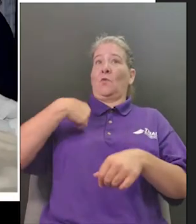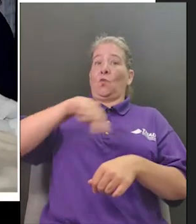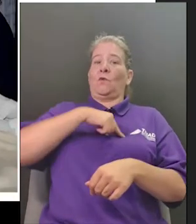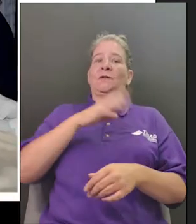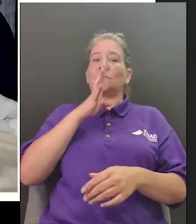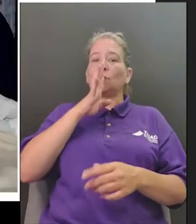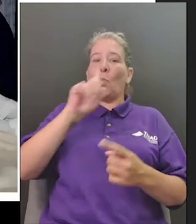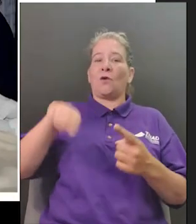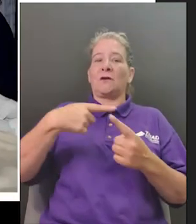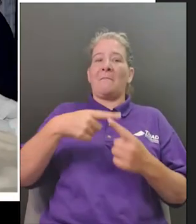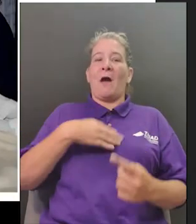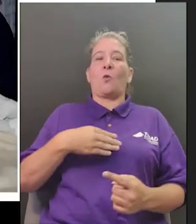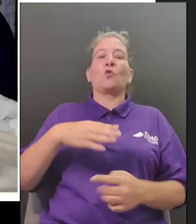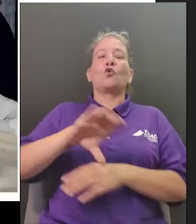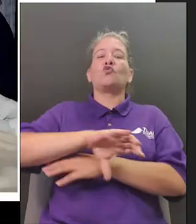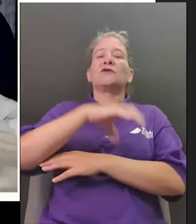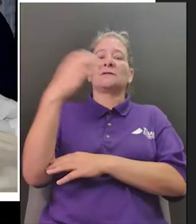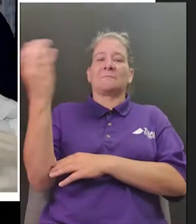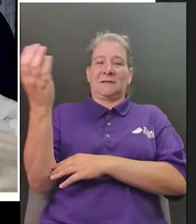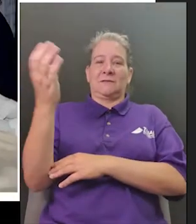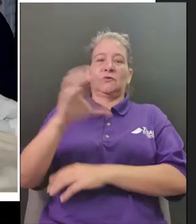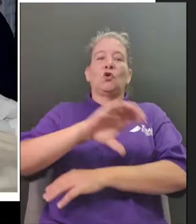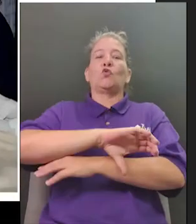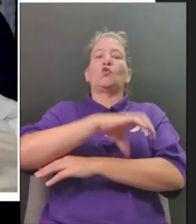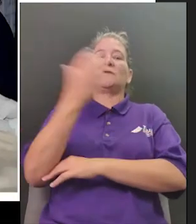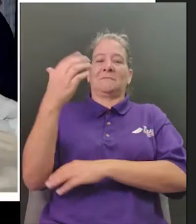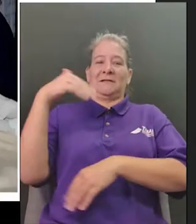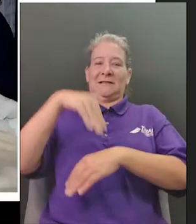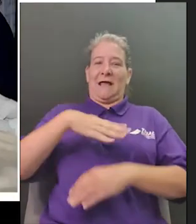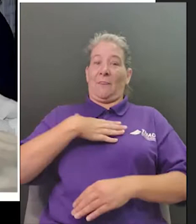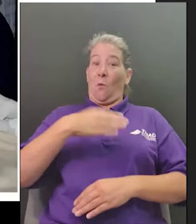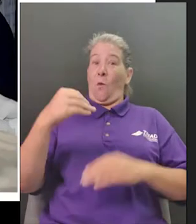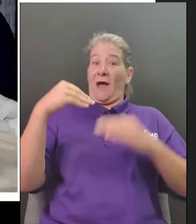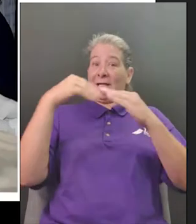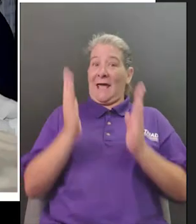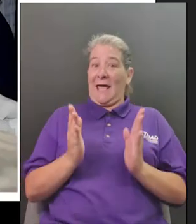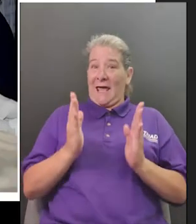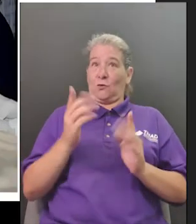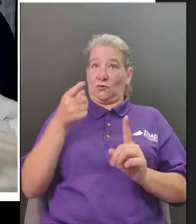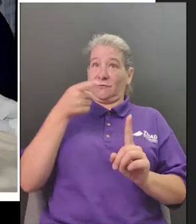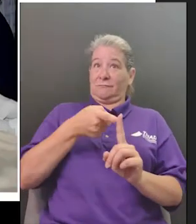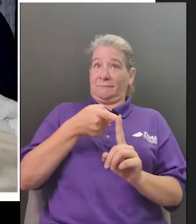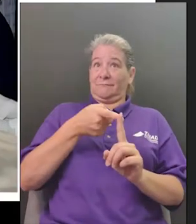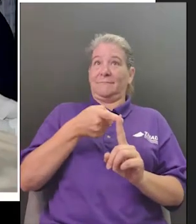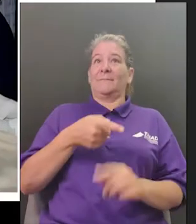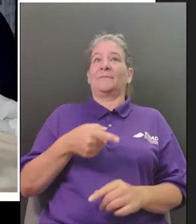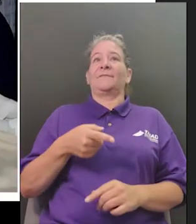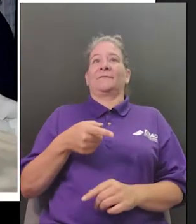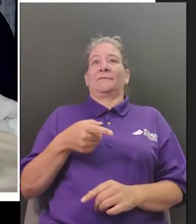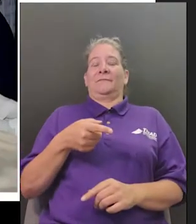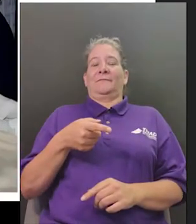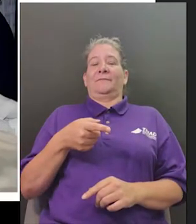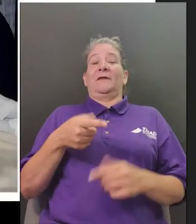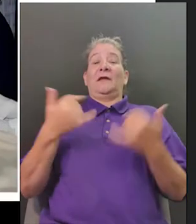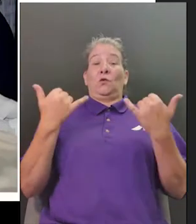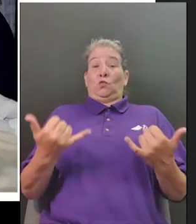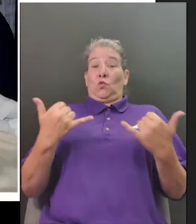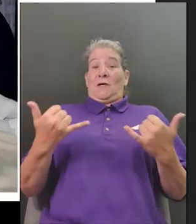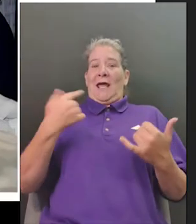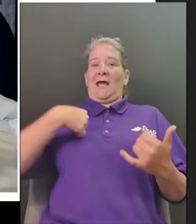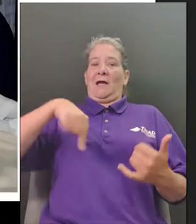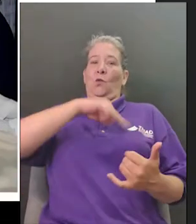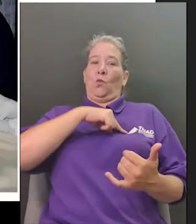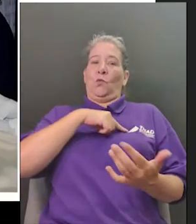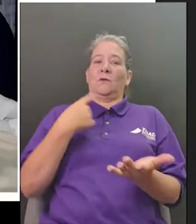the the christmas time and we were talking about christmas at the white house and